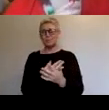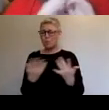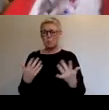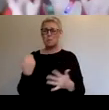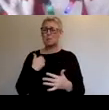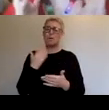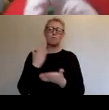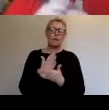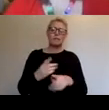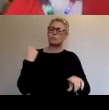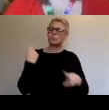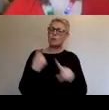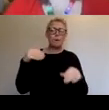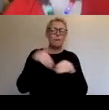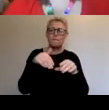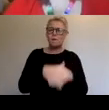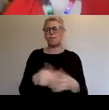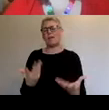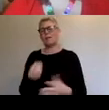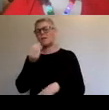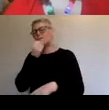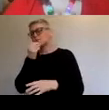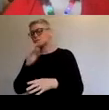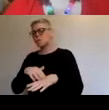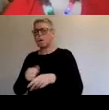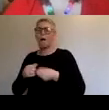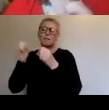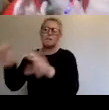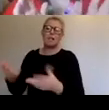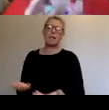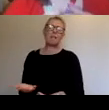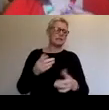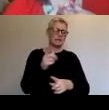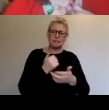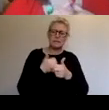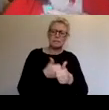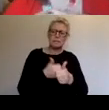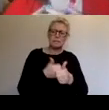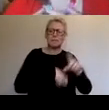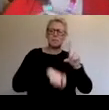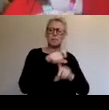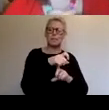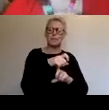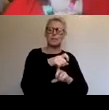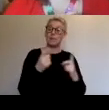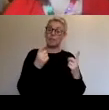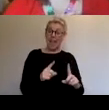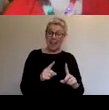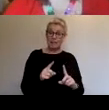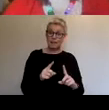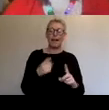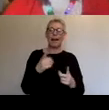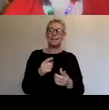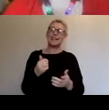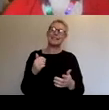and the myriad of other rich and beautiful ways they supported their local community, started doing these really fun game shows live from the Holbeck, their